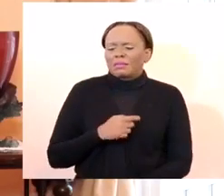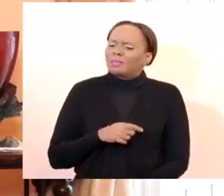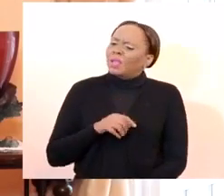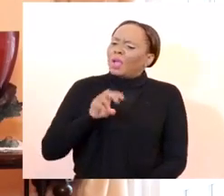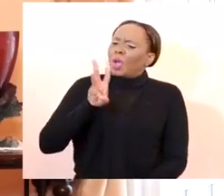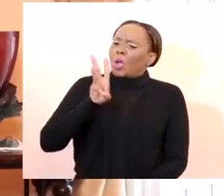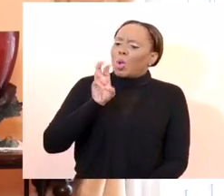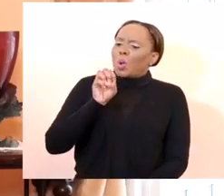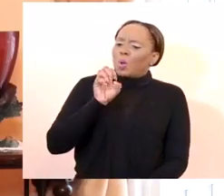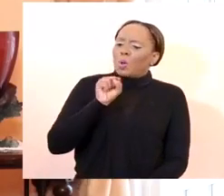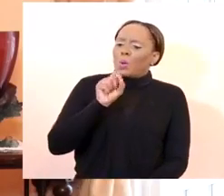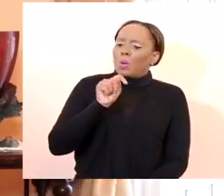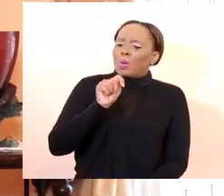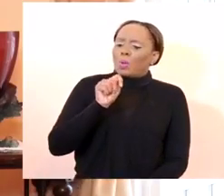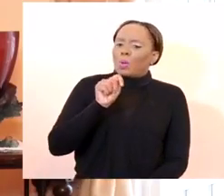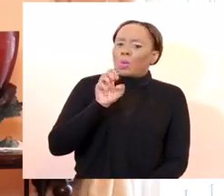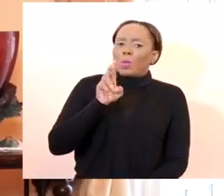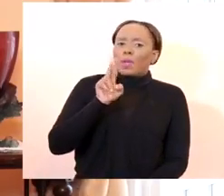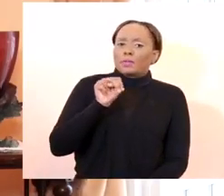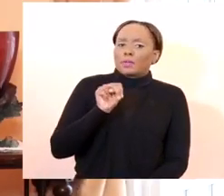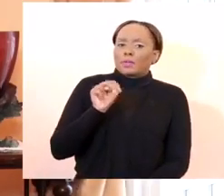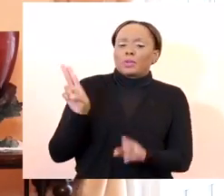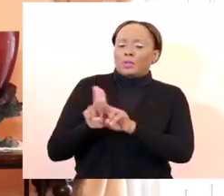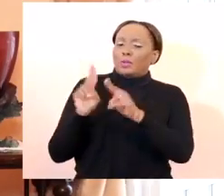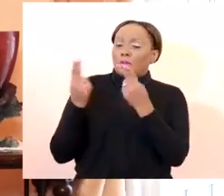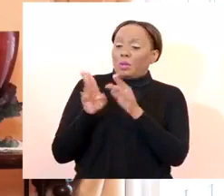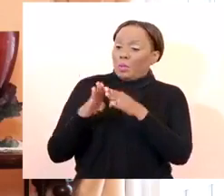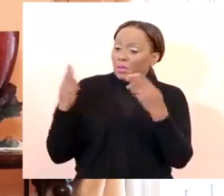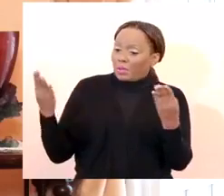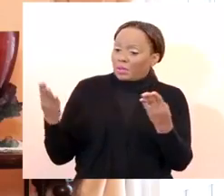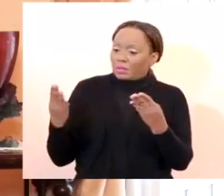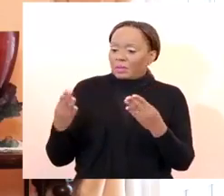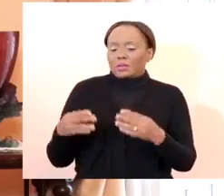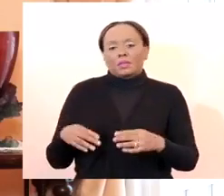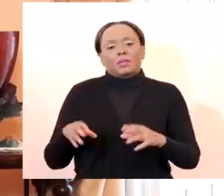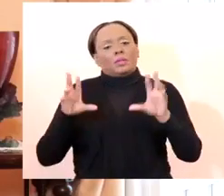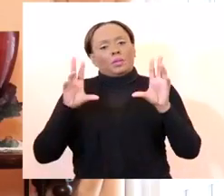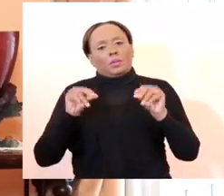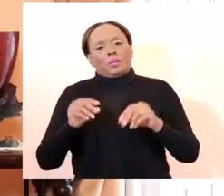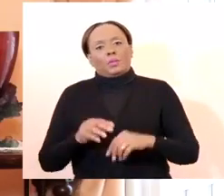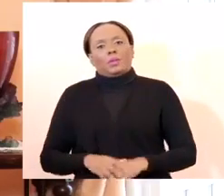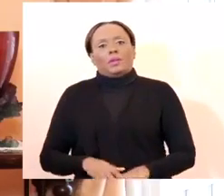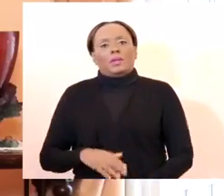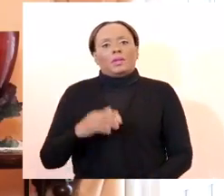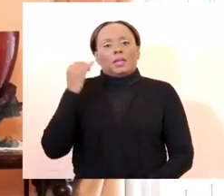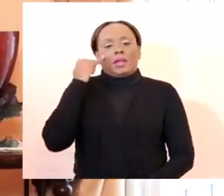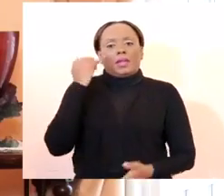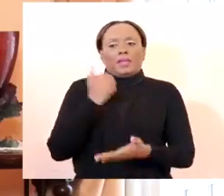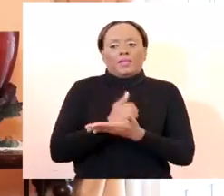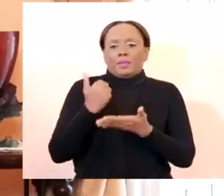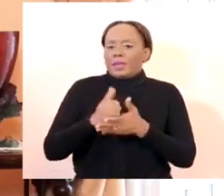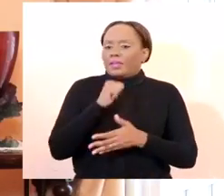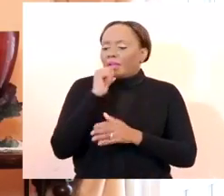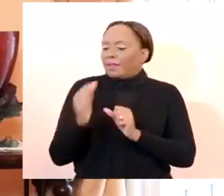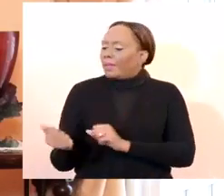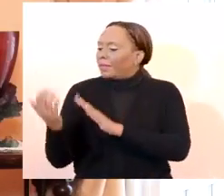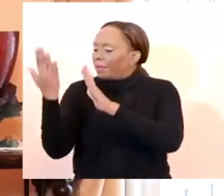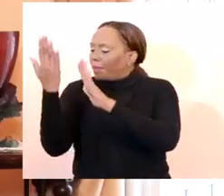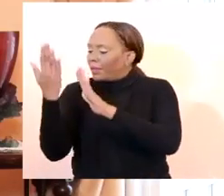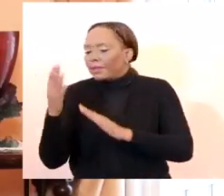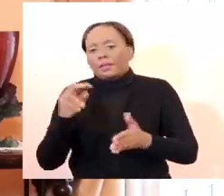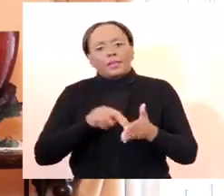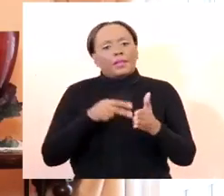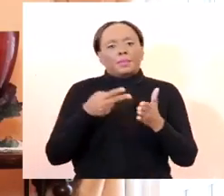The answer to that question is no. If we're stopping our banks from doing face-to-face, it stands to reason that we would prevent